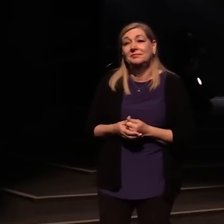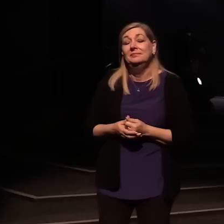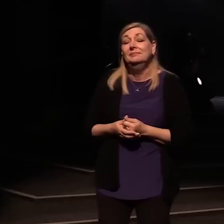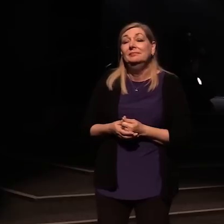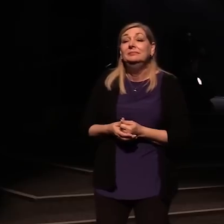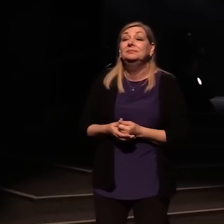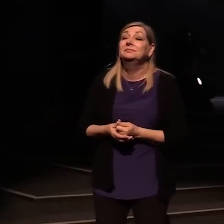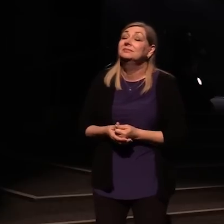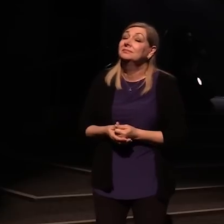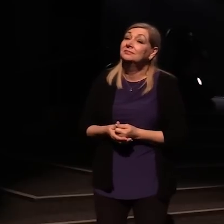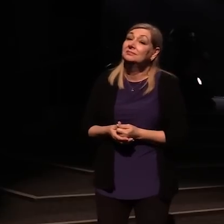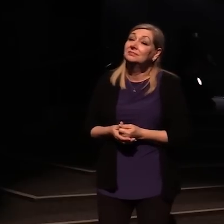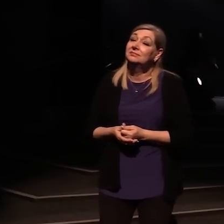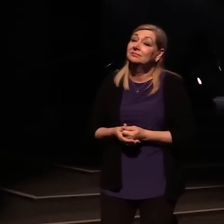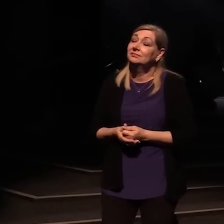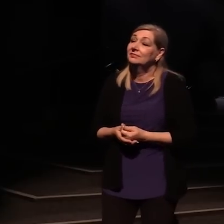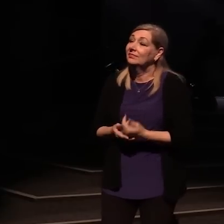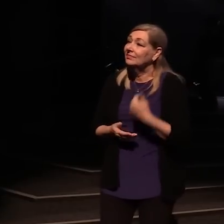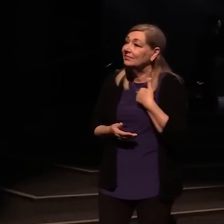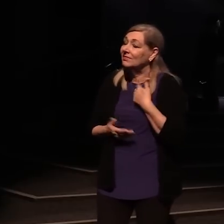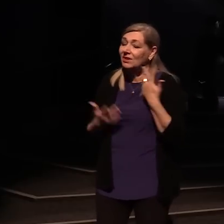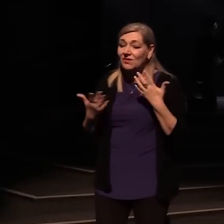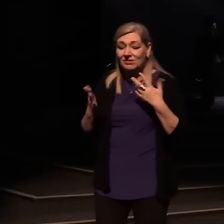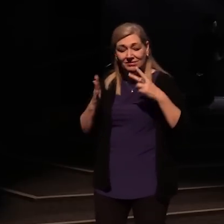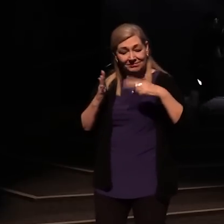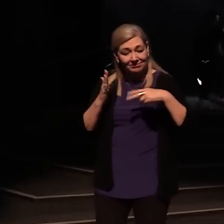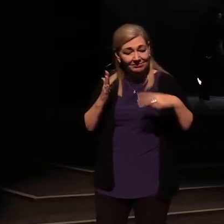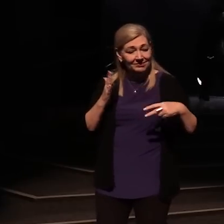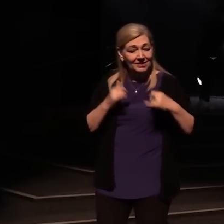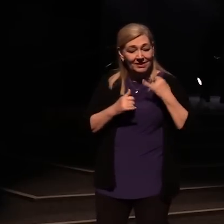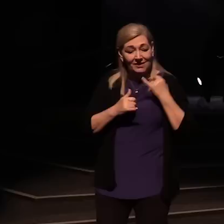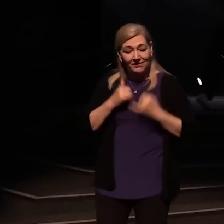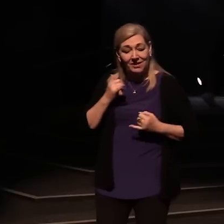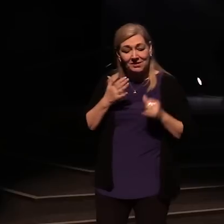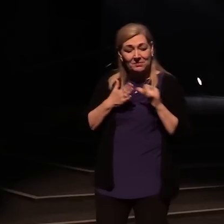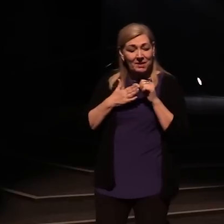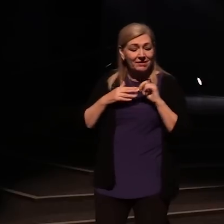I've read the final page And